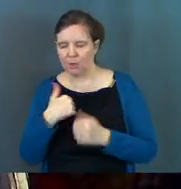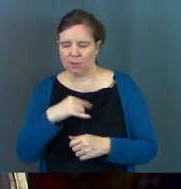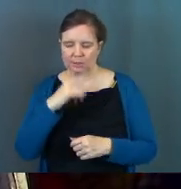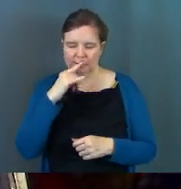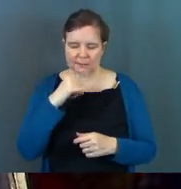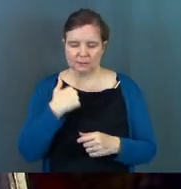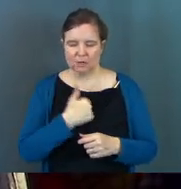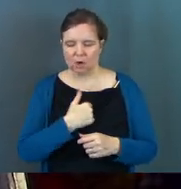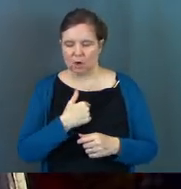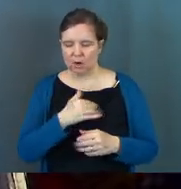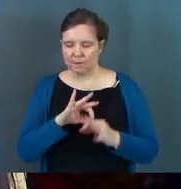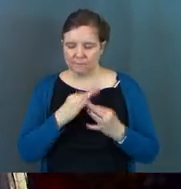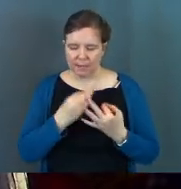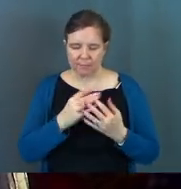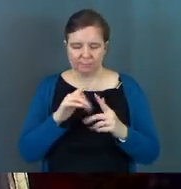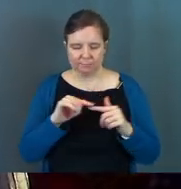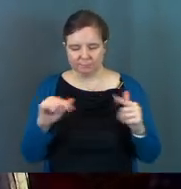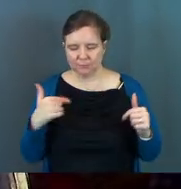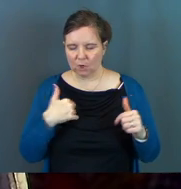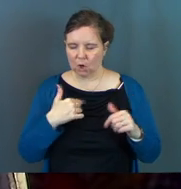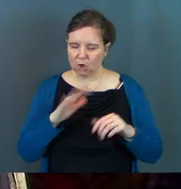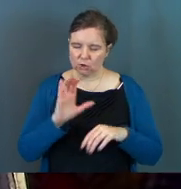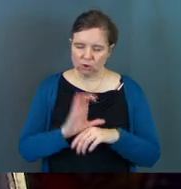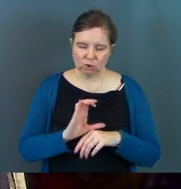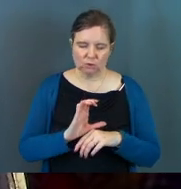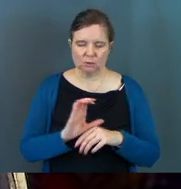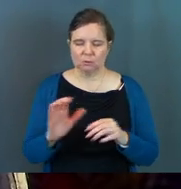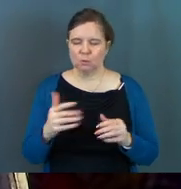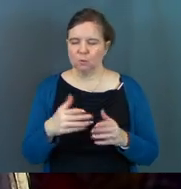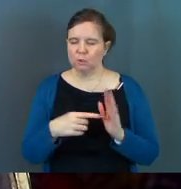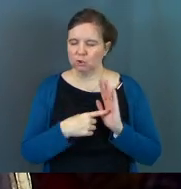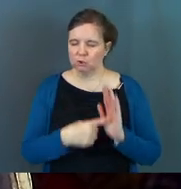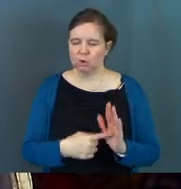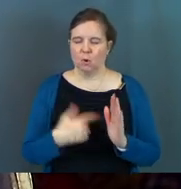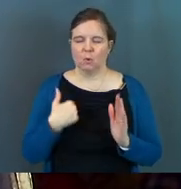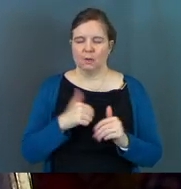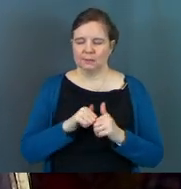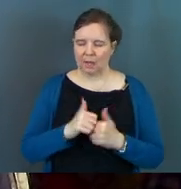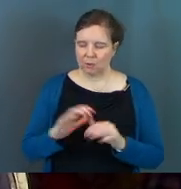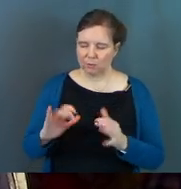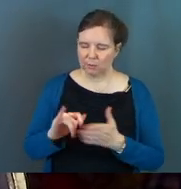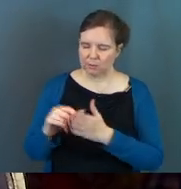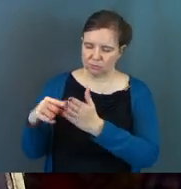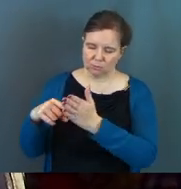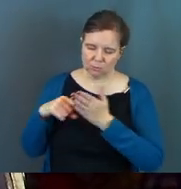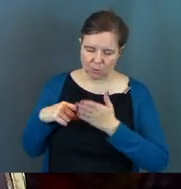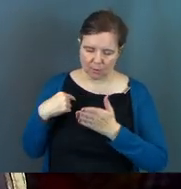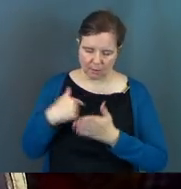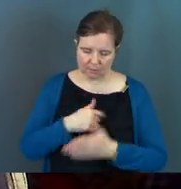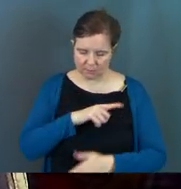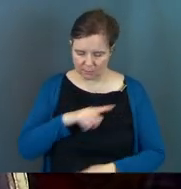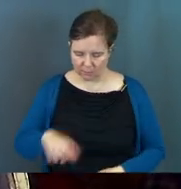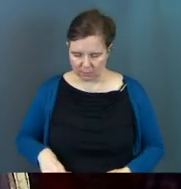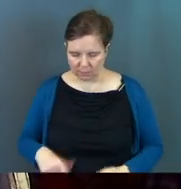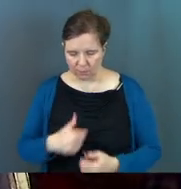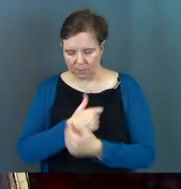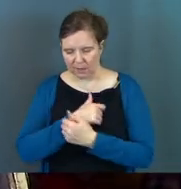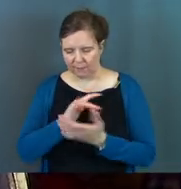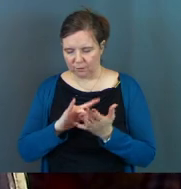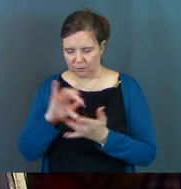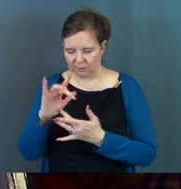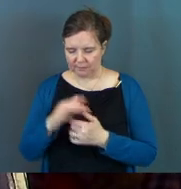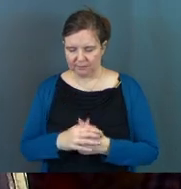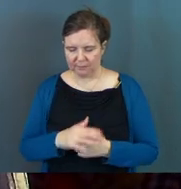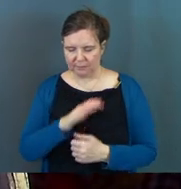and our kids and us and our extended family, us and our church, God. Would you show us how to do this? We love you,